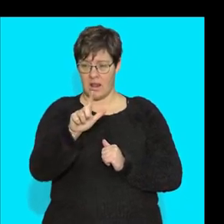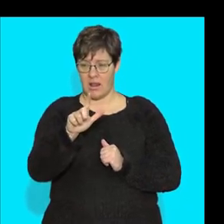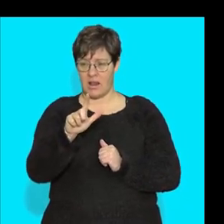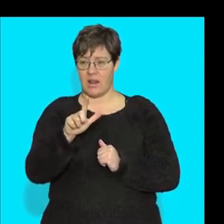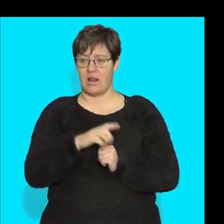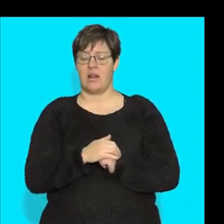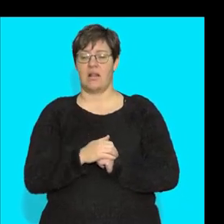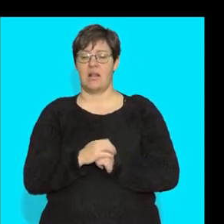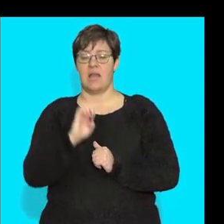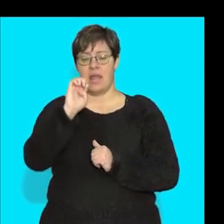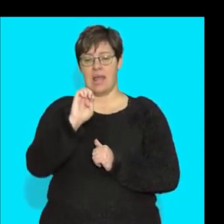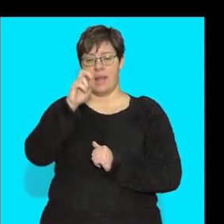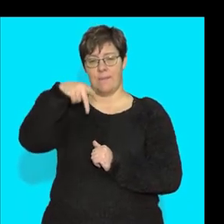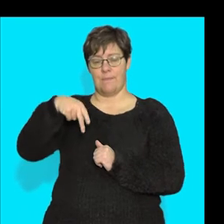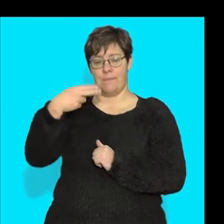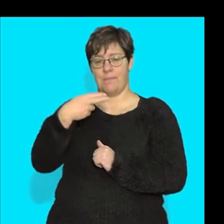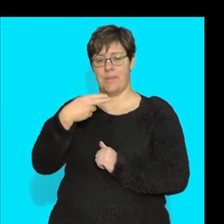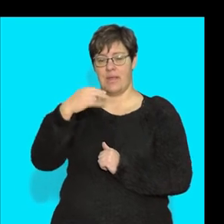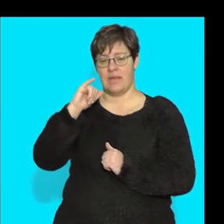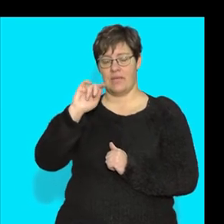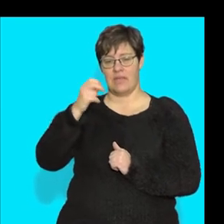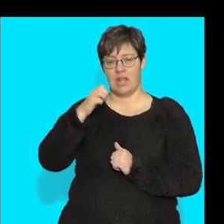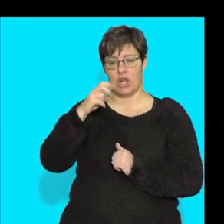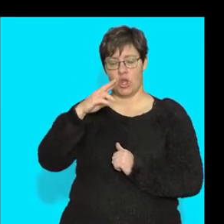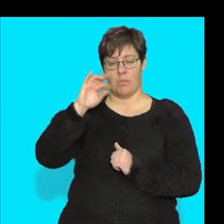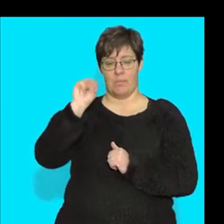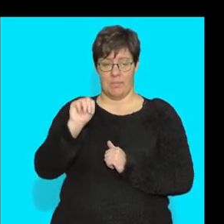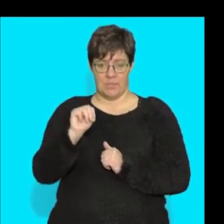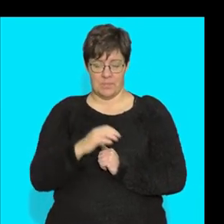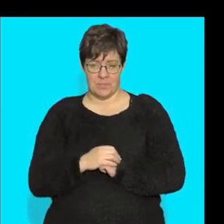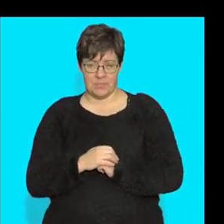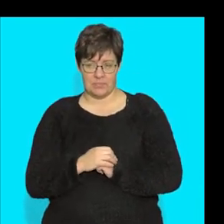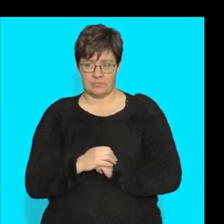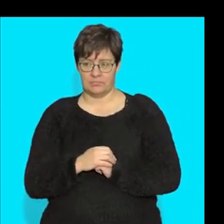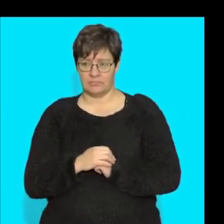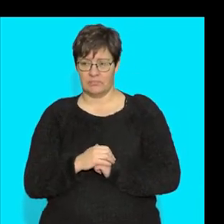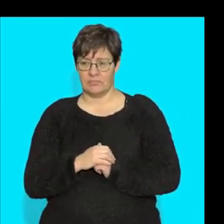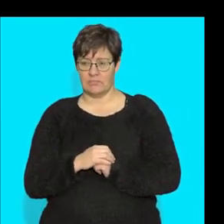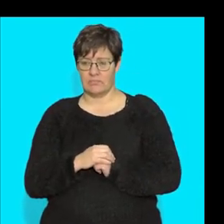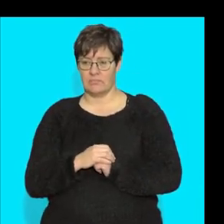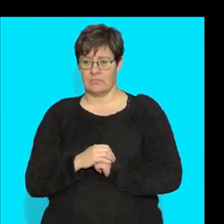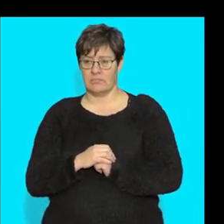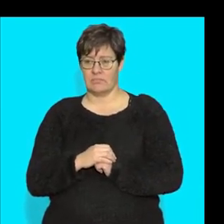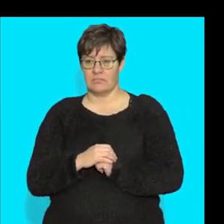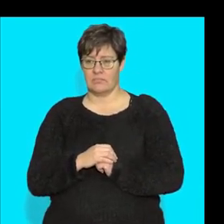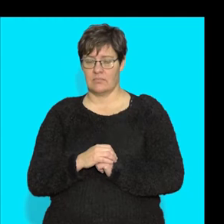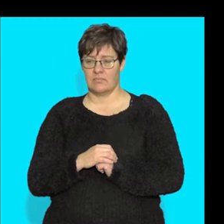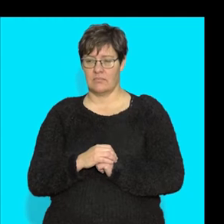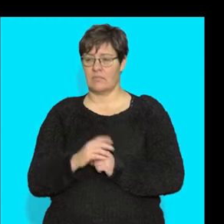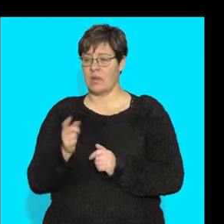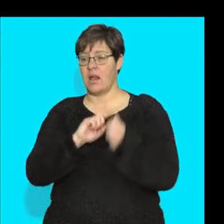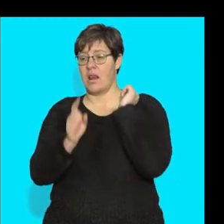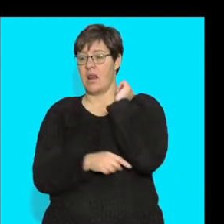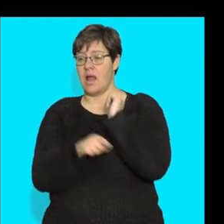you the tissues. And it is epithelium, cuboidal epithelium.